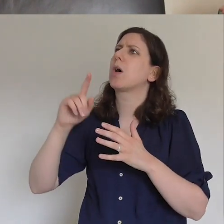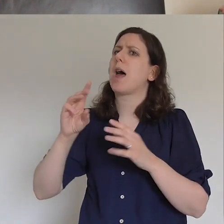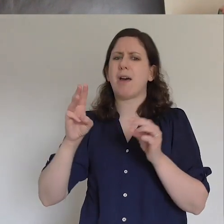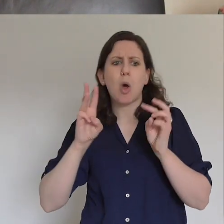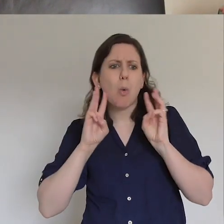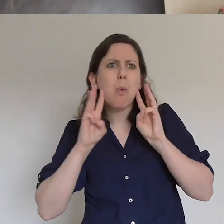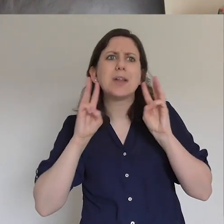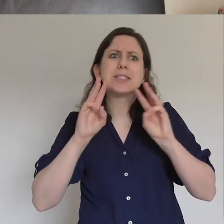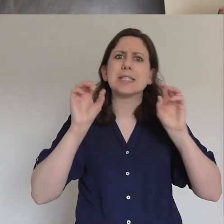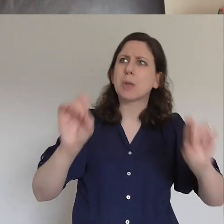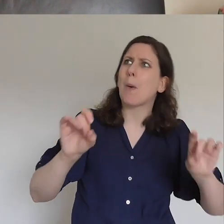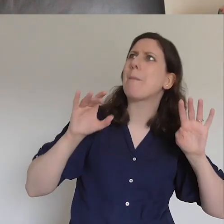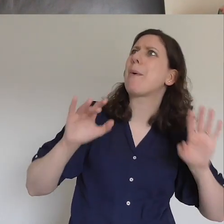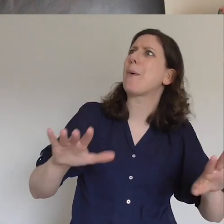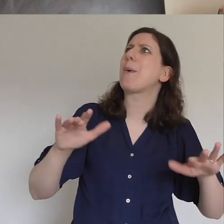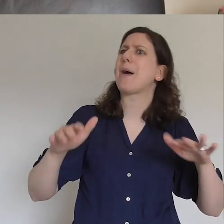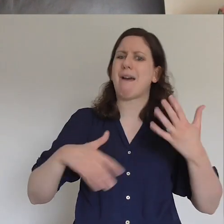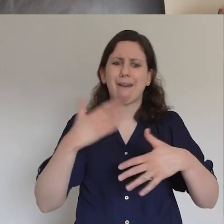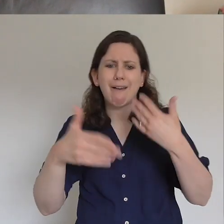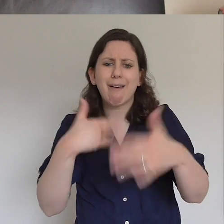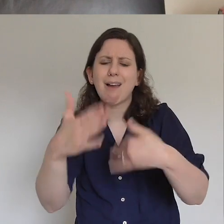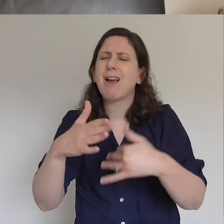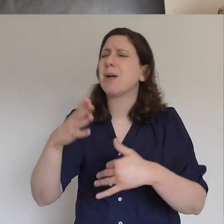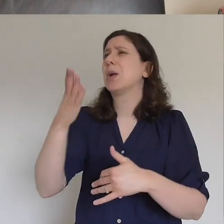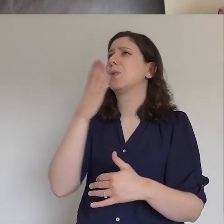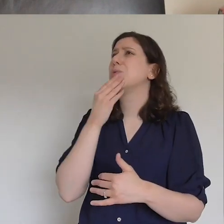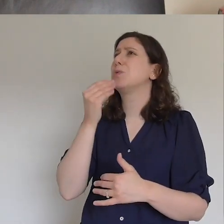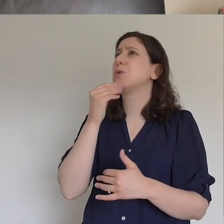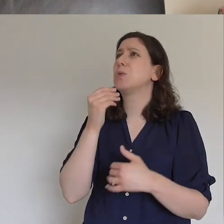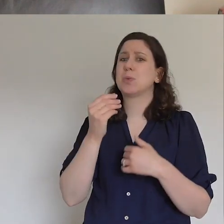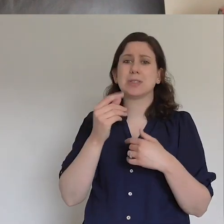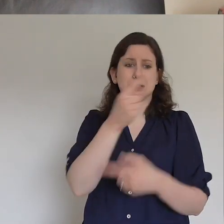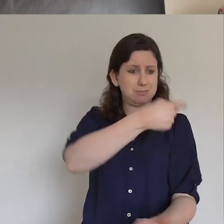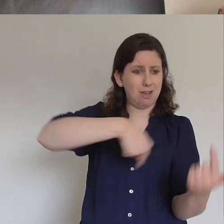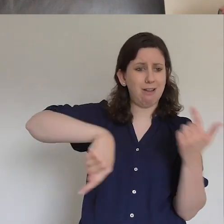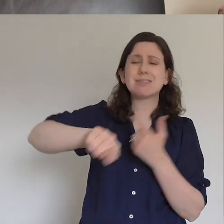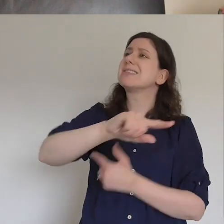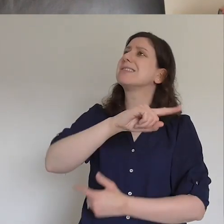and would you use each one of us during this incredibly challenging time in this nation